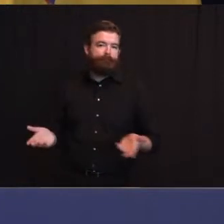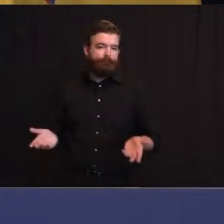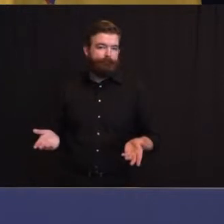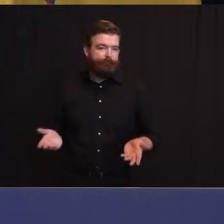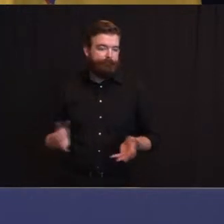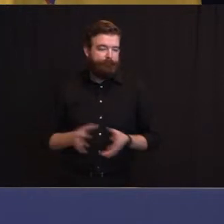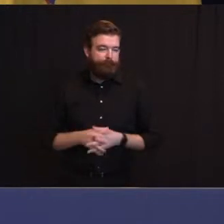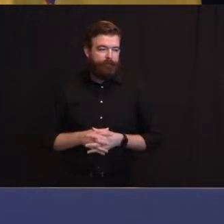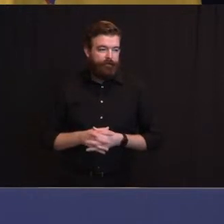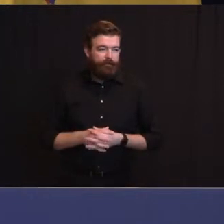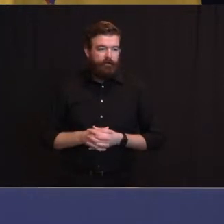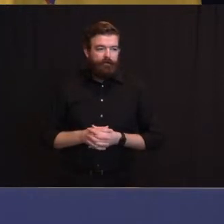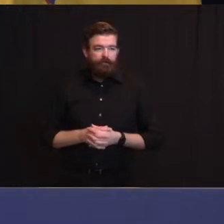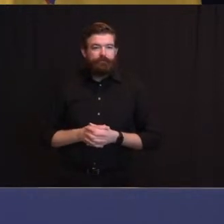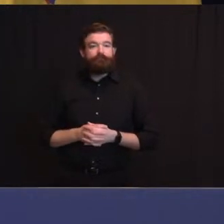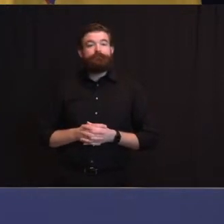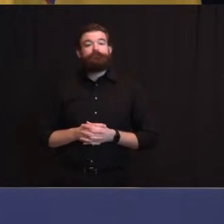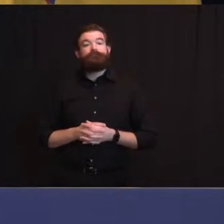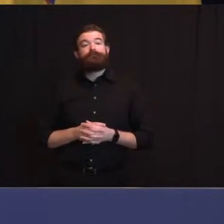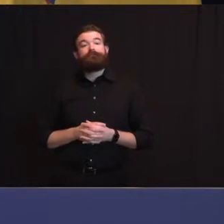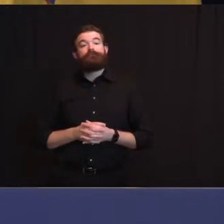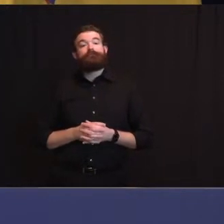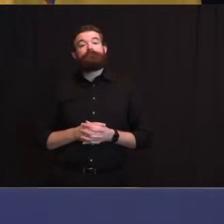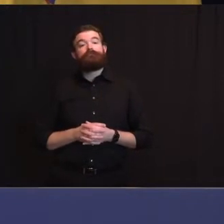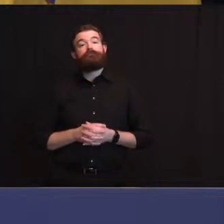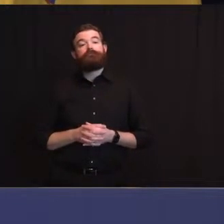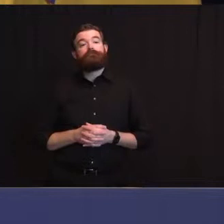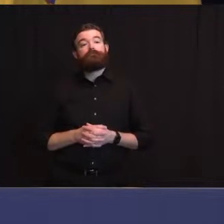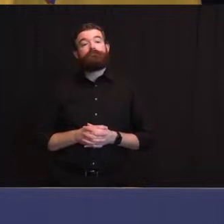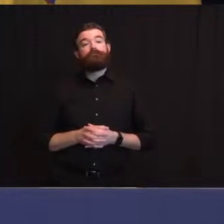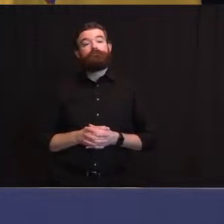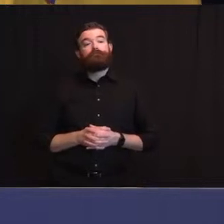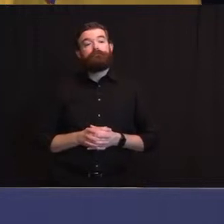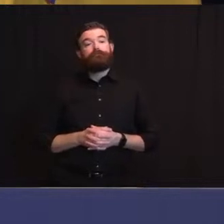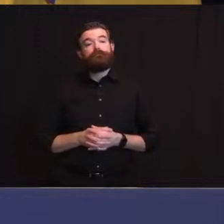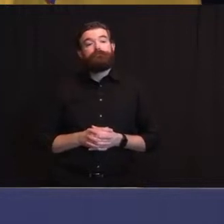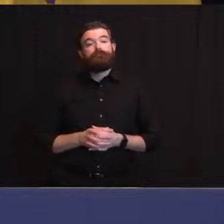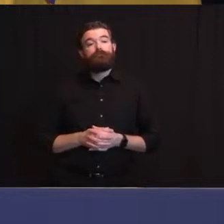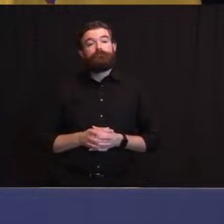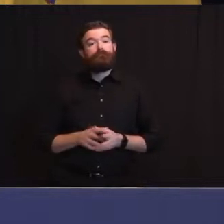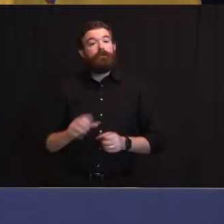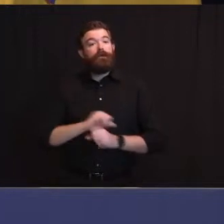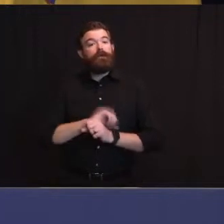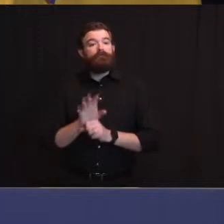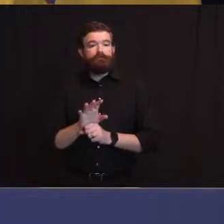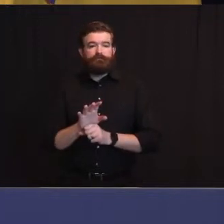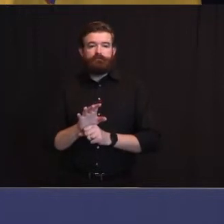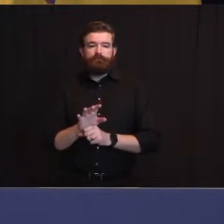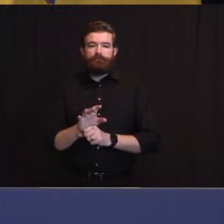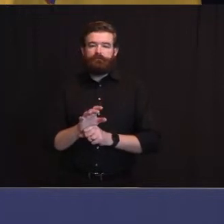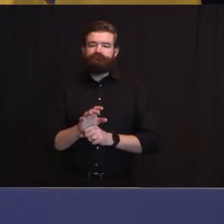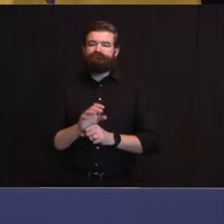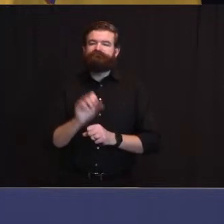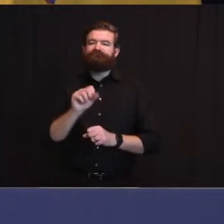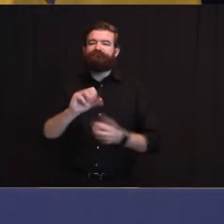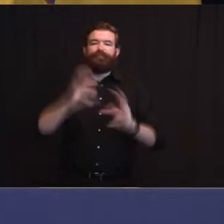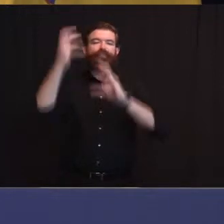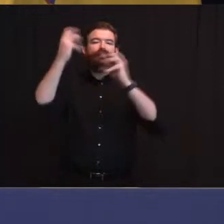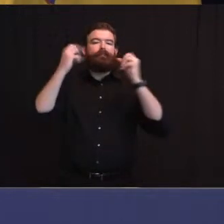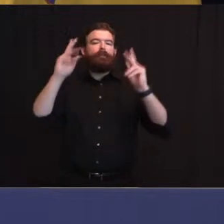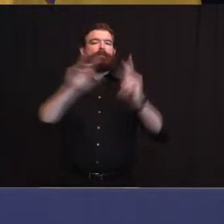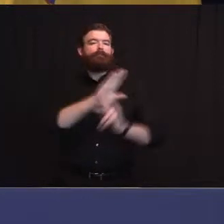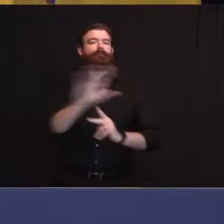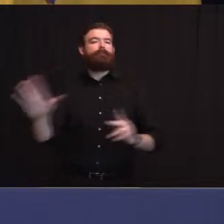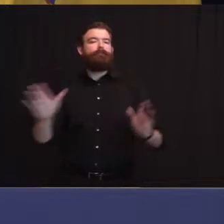COVID has clobbered a lot of plans. don't have to tell that to people and individuals as well as to state